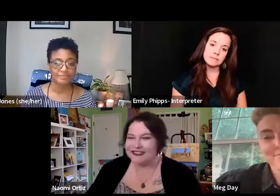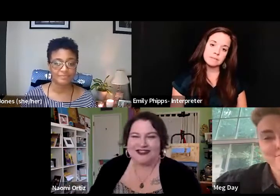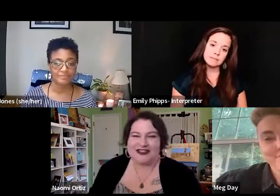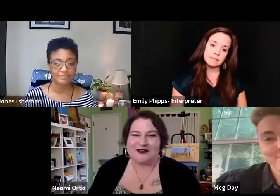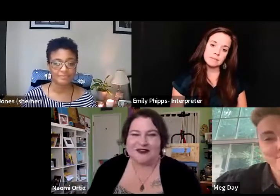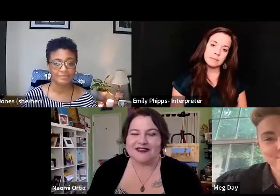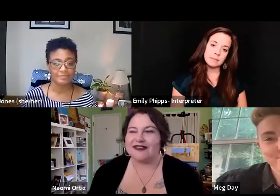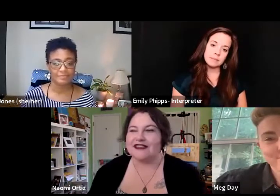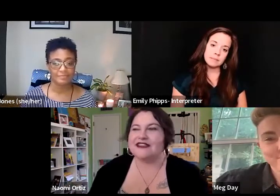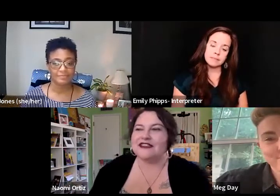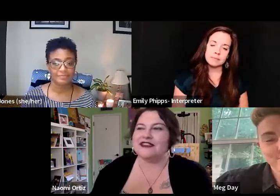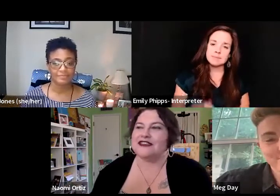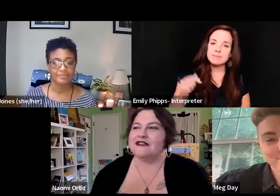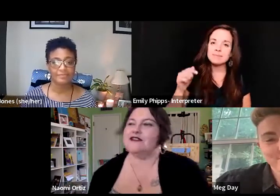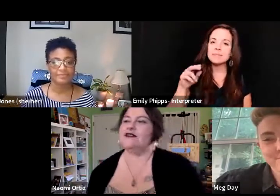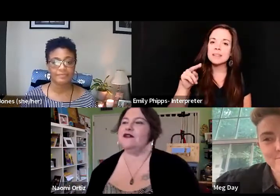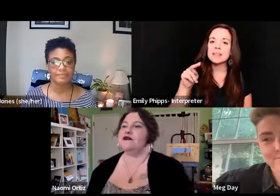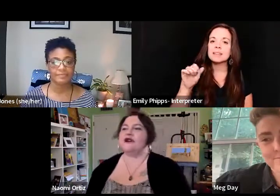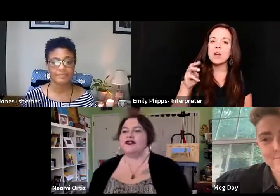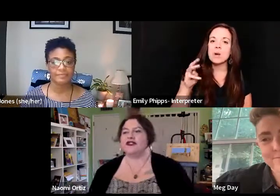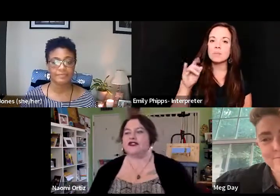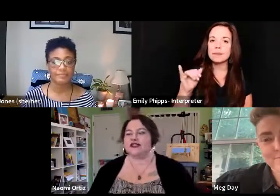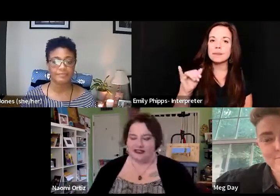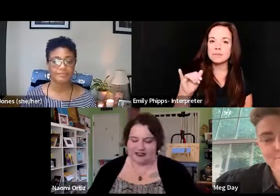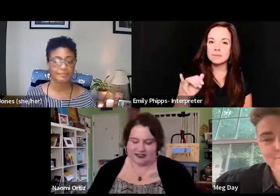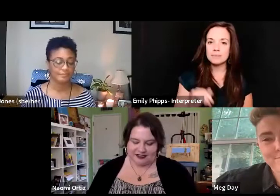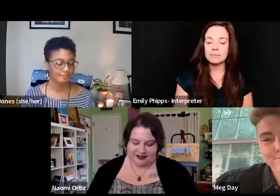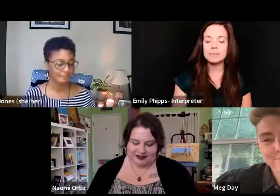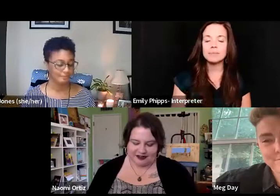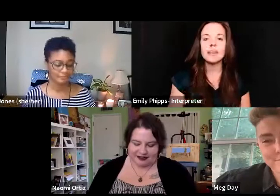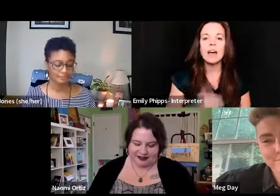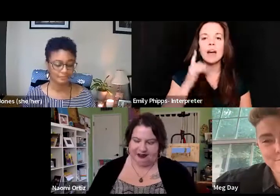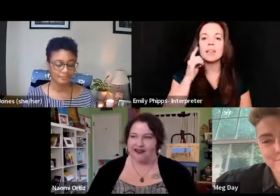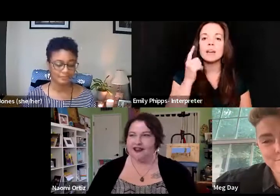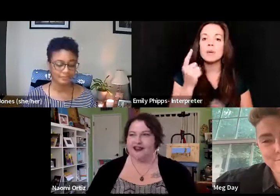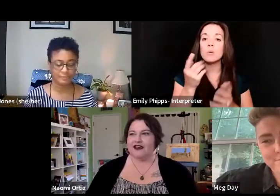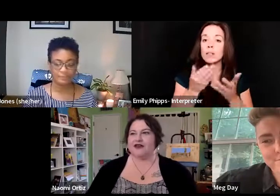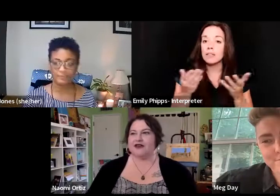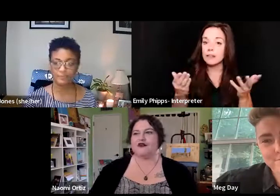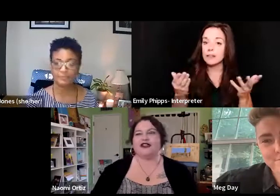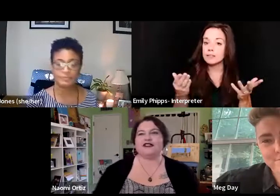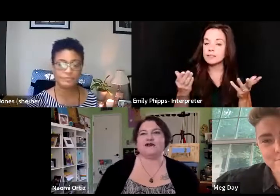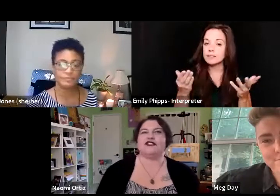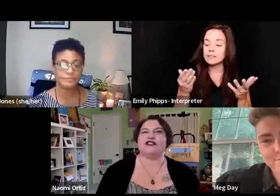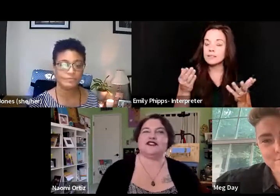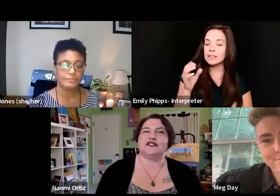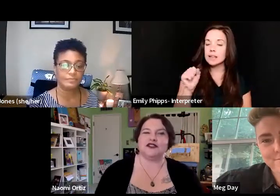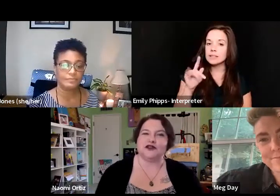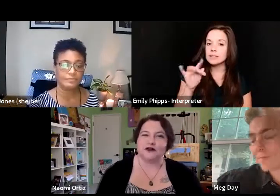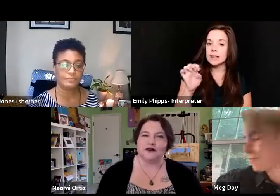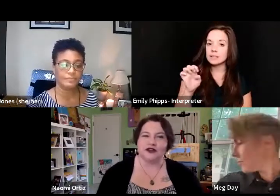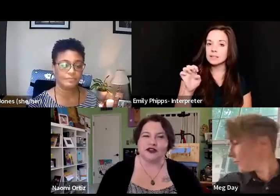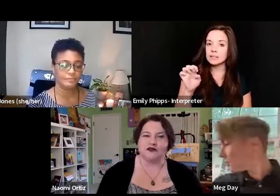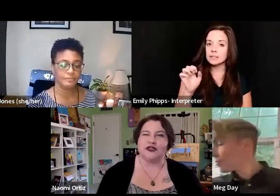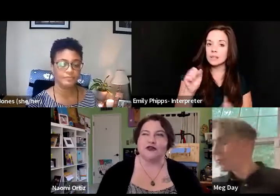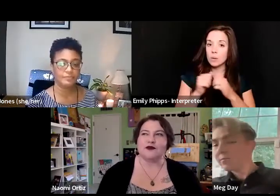This is not only, I think that one of the things that's at stake, um, without display justice as a framework is that we